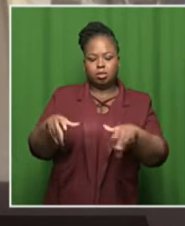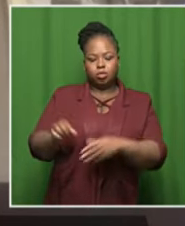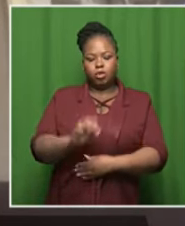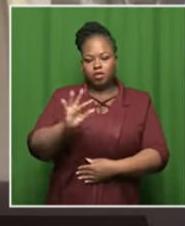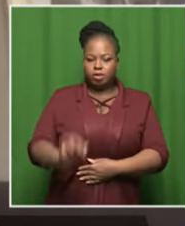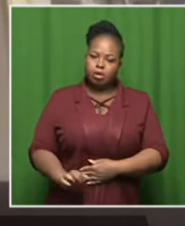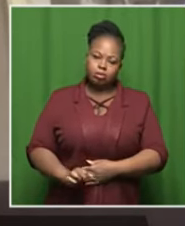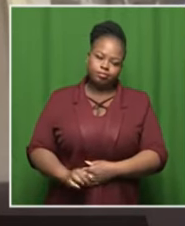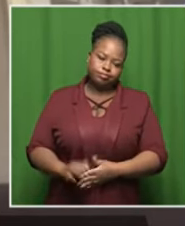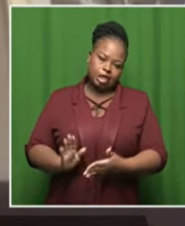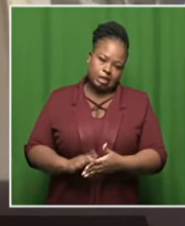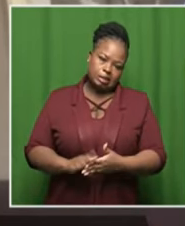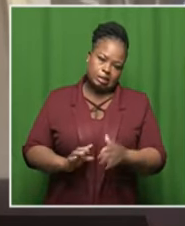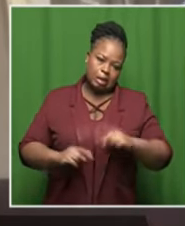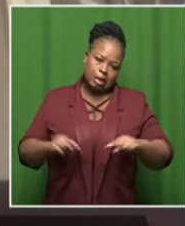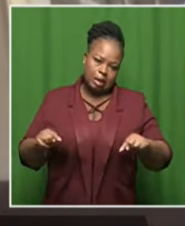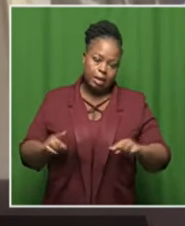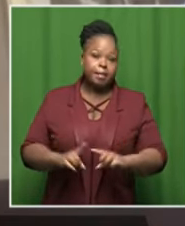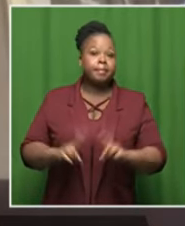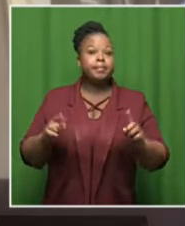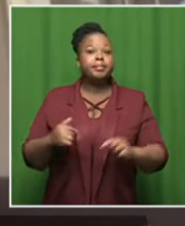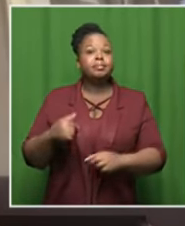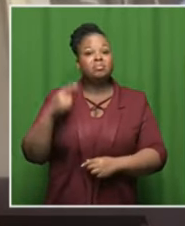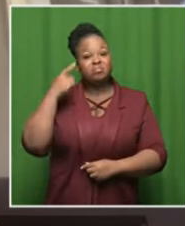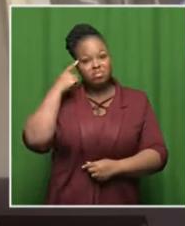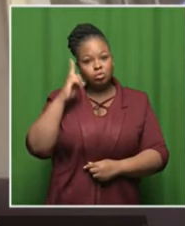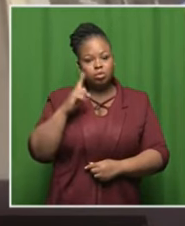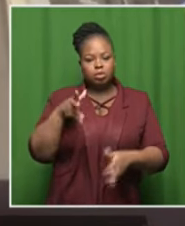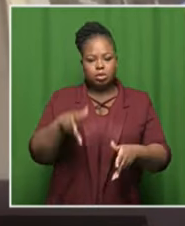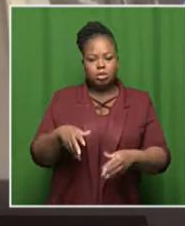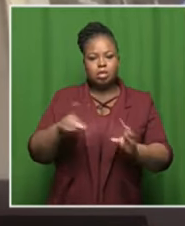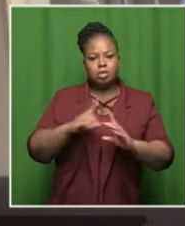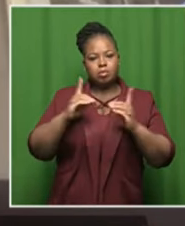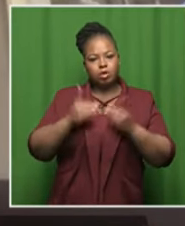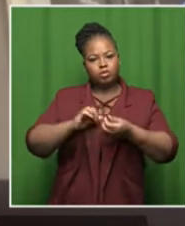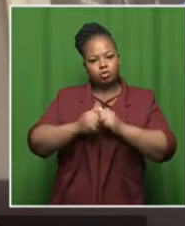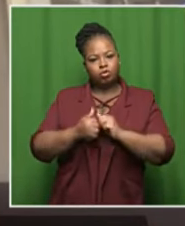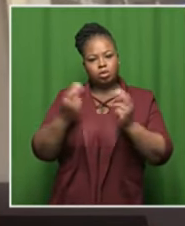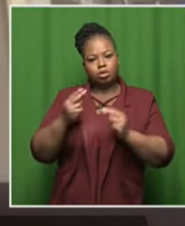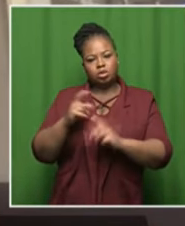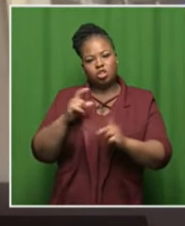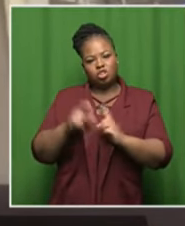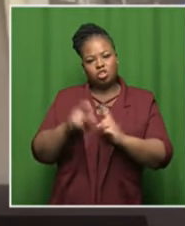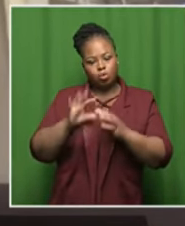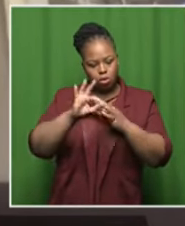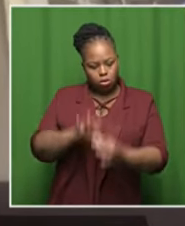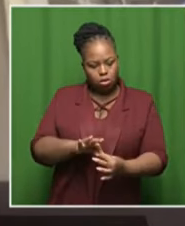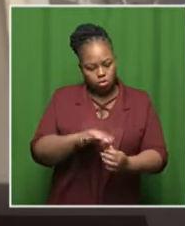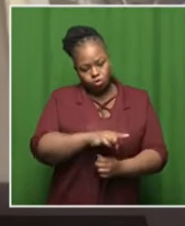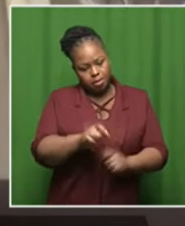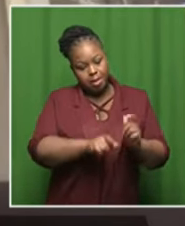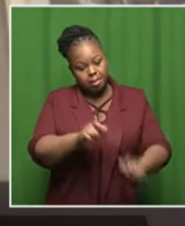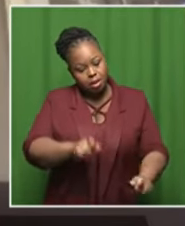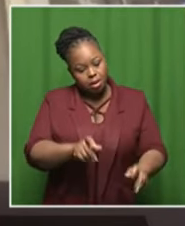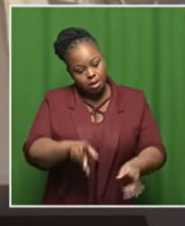for various reasons but my thing is that we are the department of sports arts and culture we're here for the people we have to listen to the